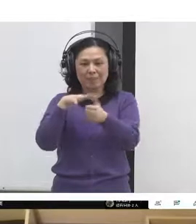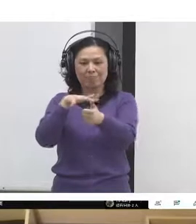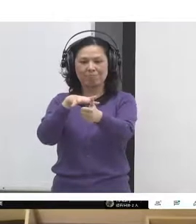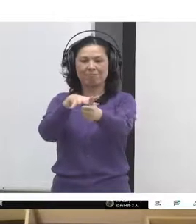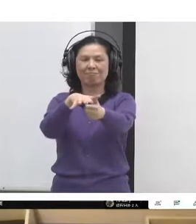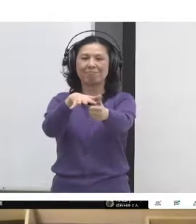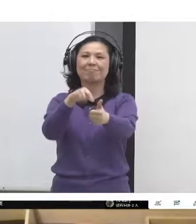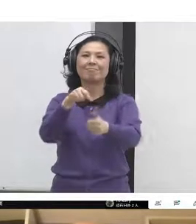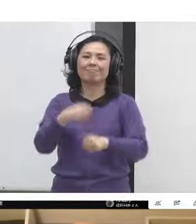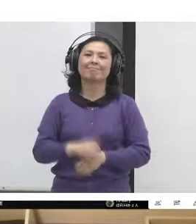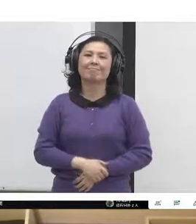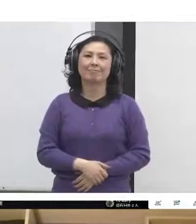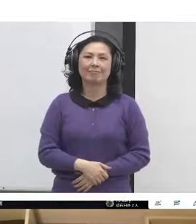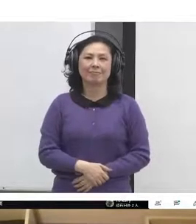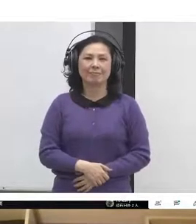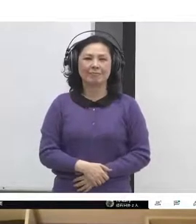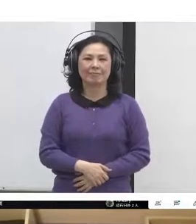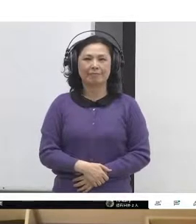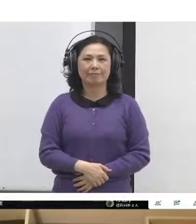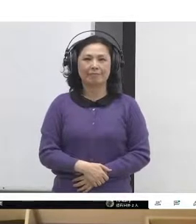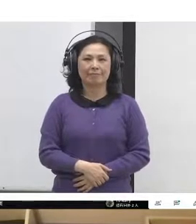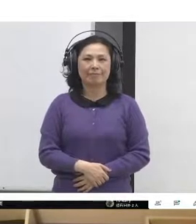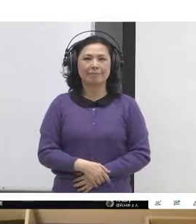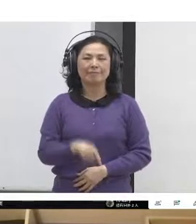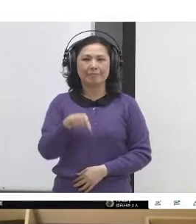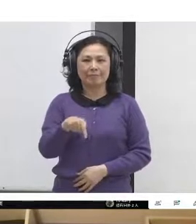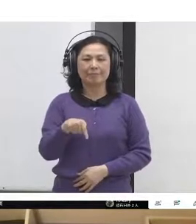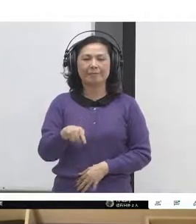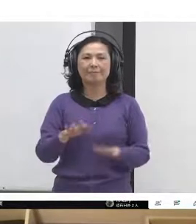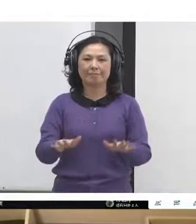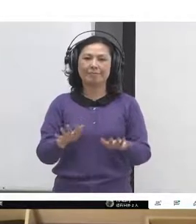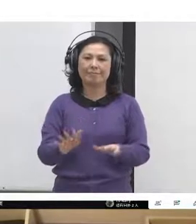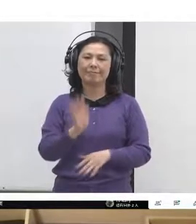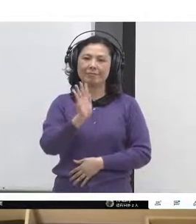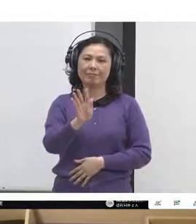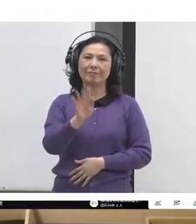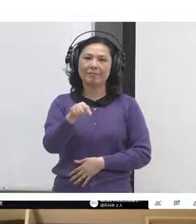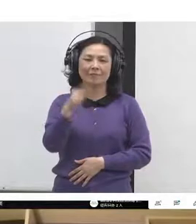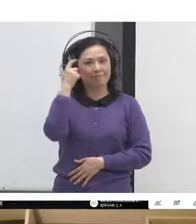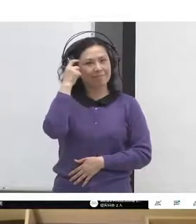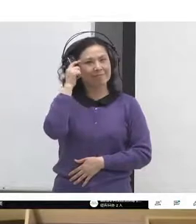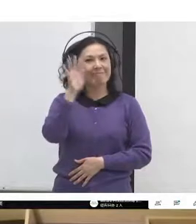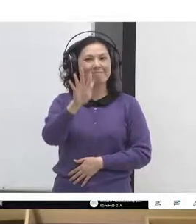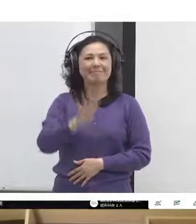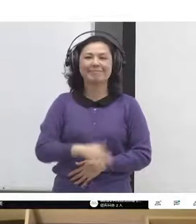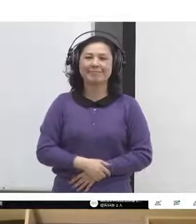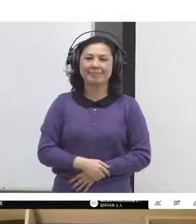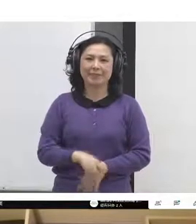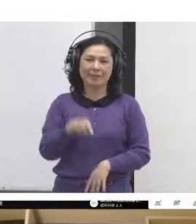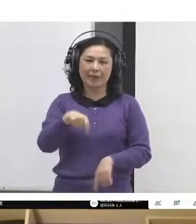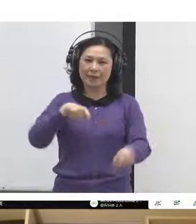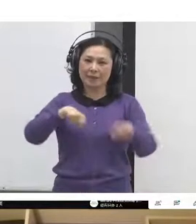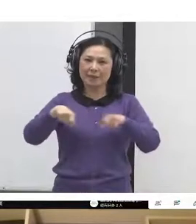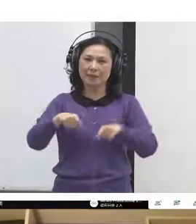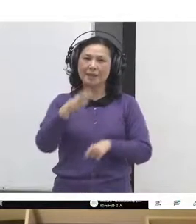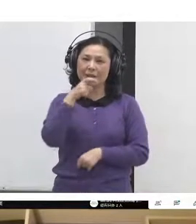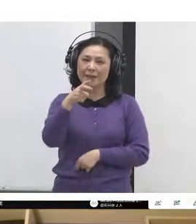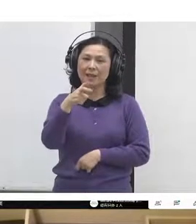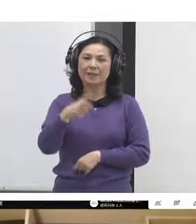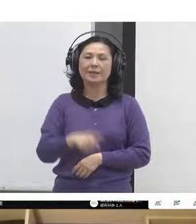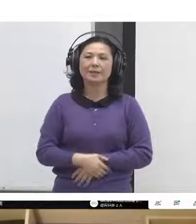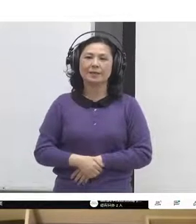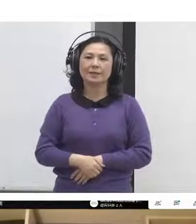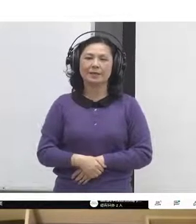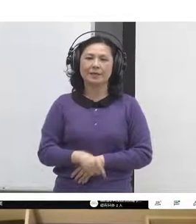So that's where we came up with the idea of a program called Trust the People, and this is